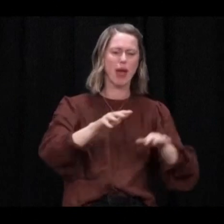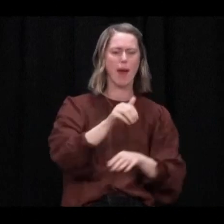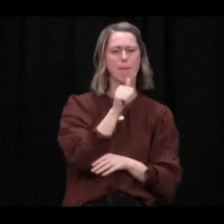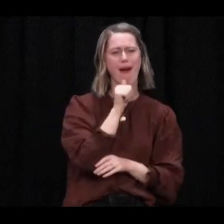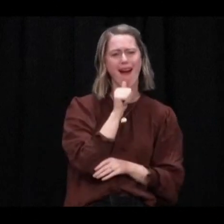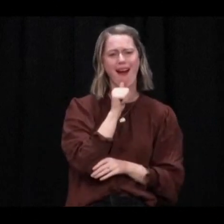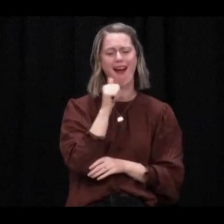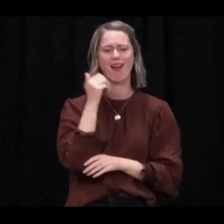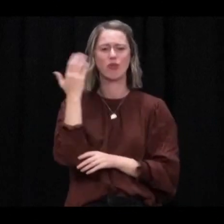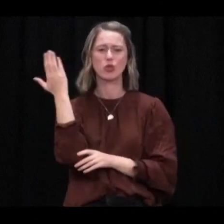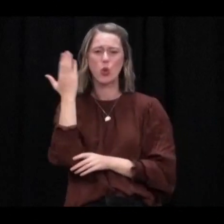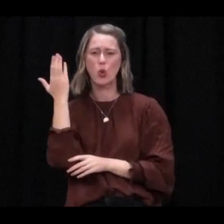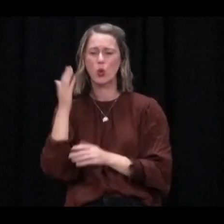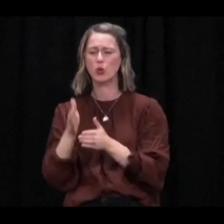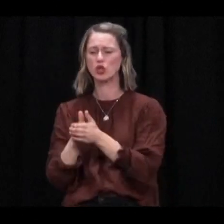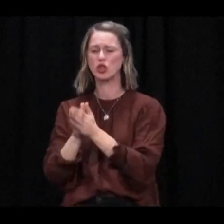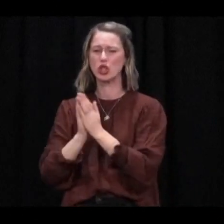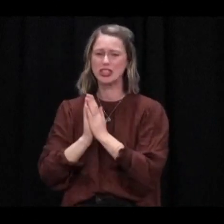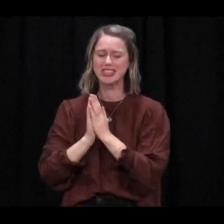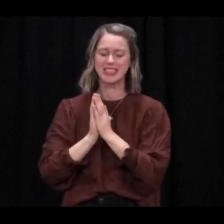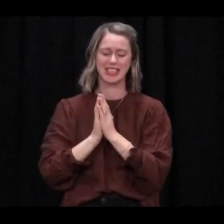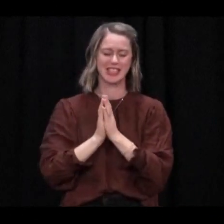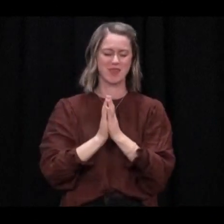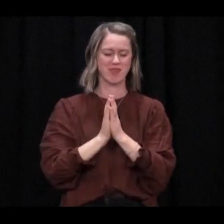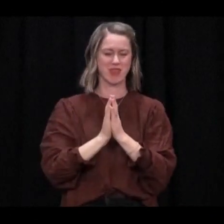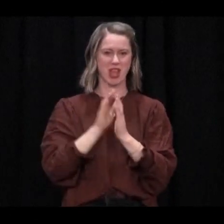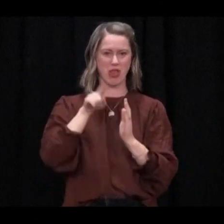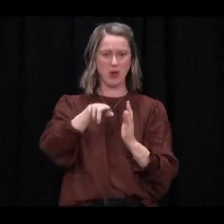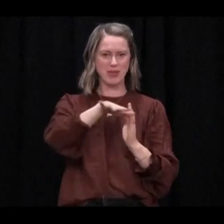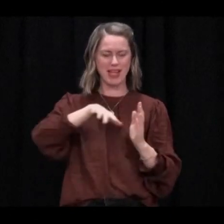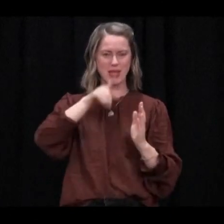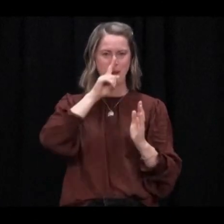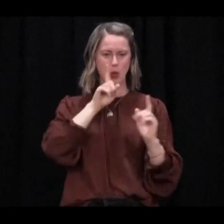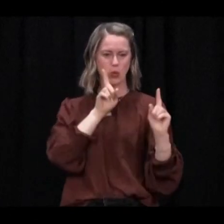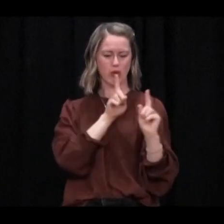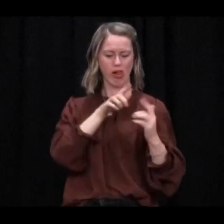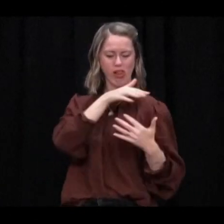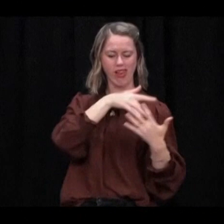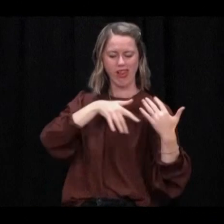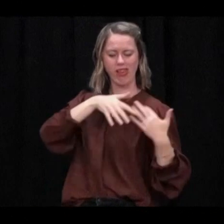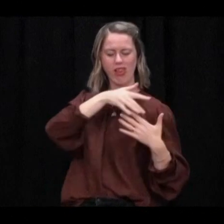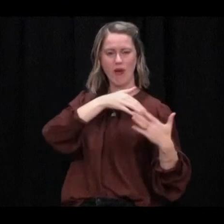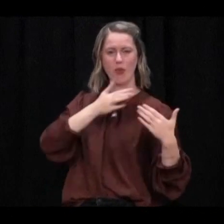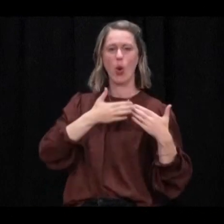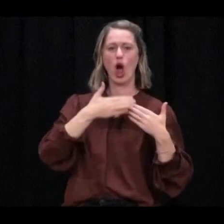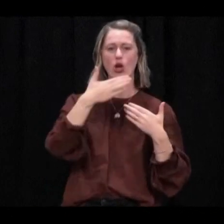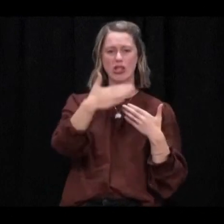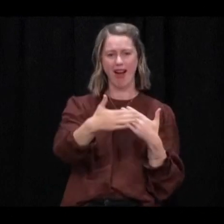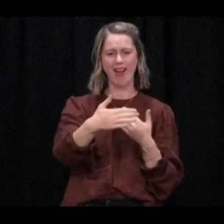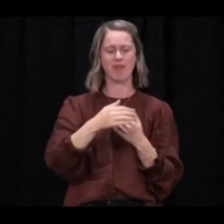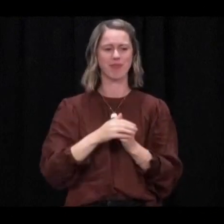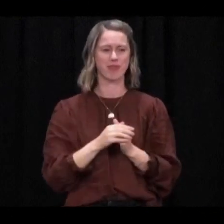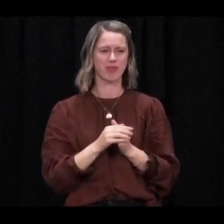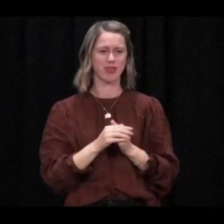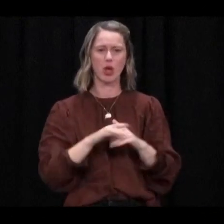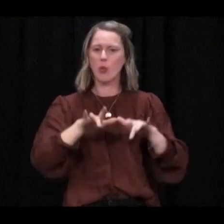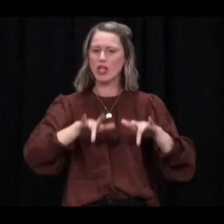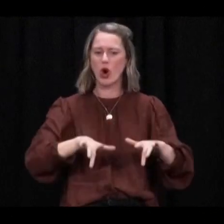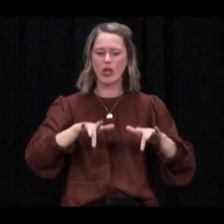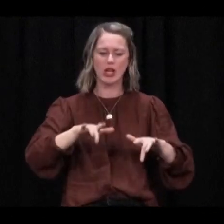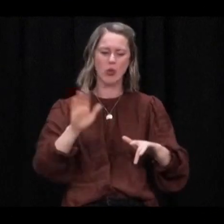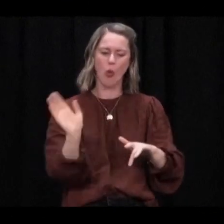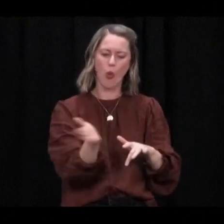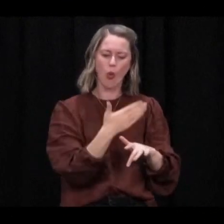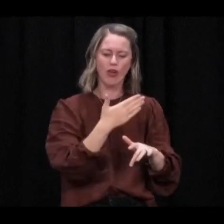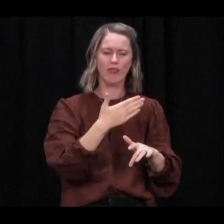Bars, schools and church services where people are in close contact for long periods of time. We don't yet have all the results from